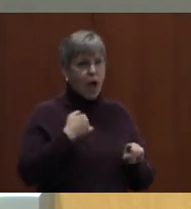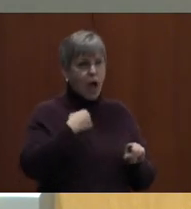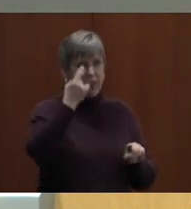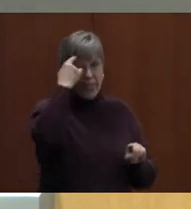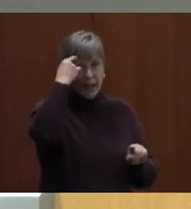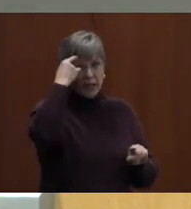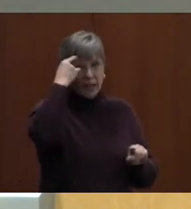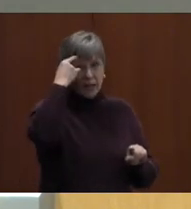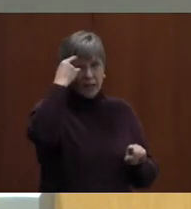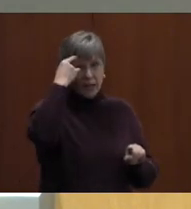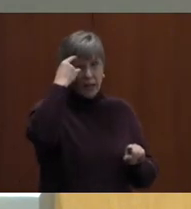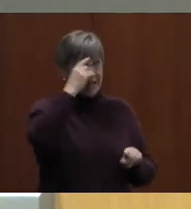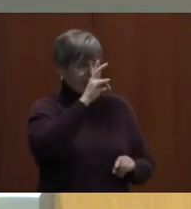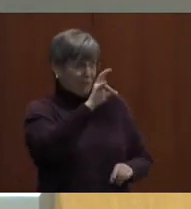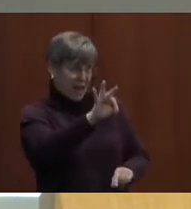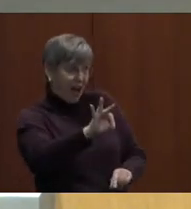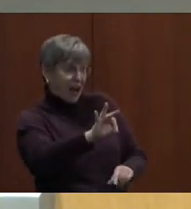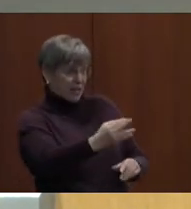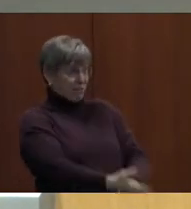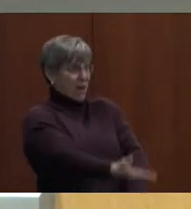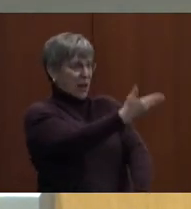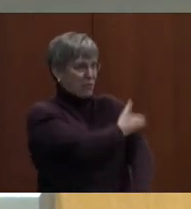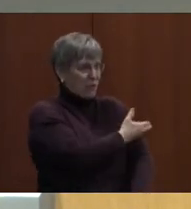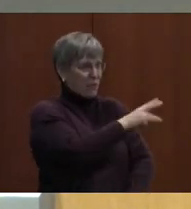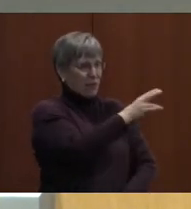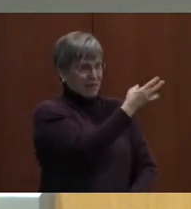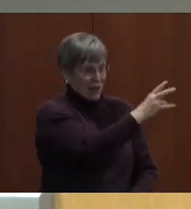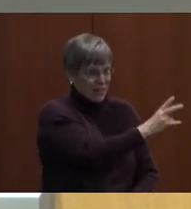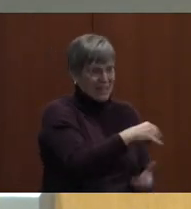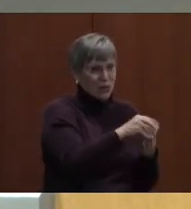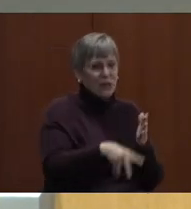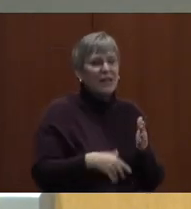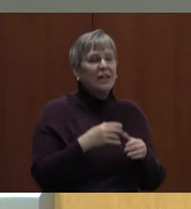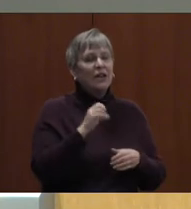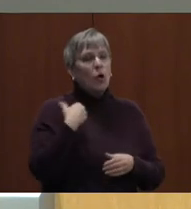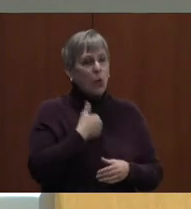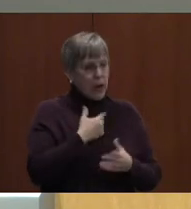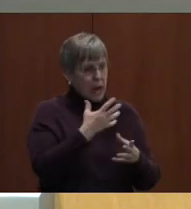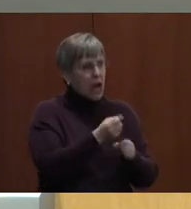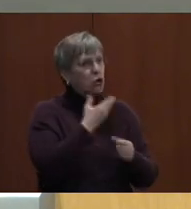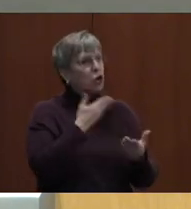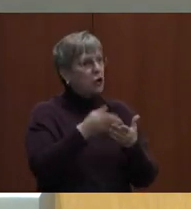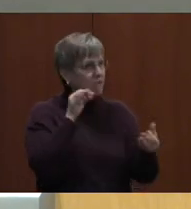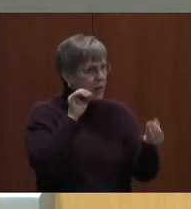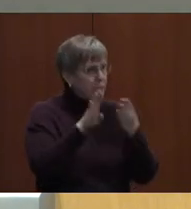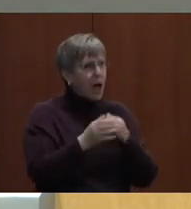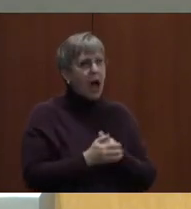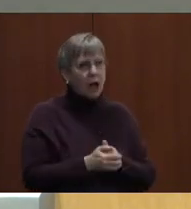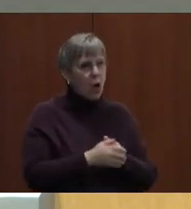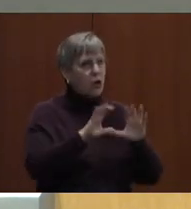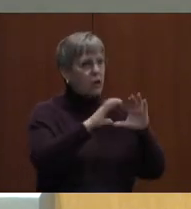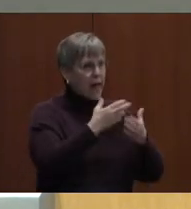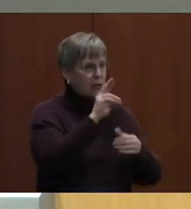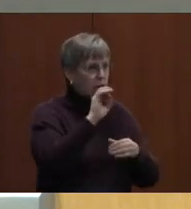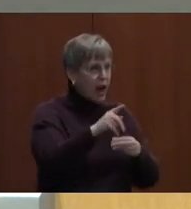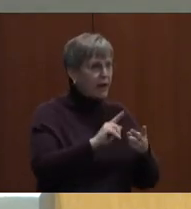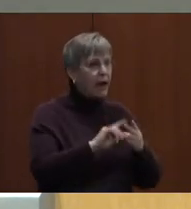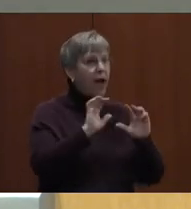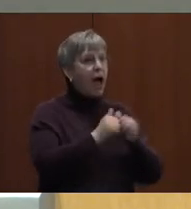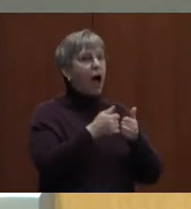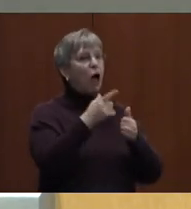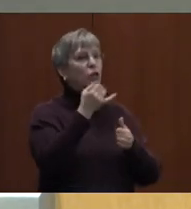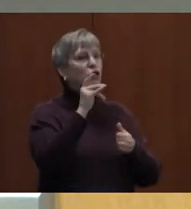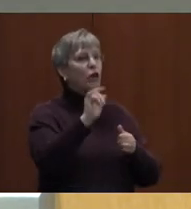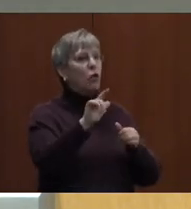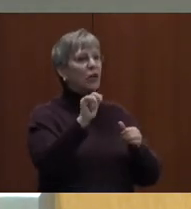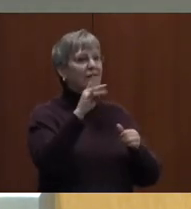79 is a little bit better. We got a lot of feedback, including on class rank and also on how the General Assembly went. A lot